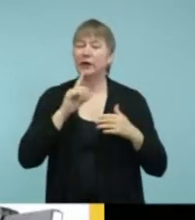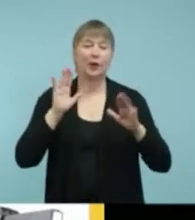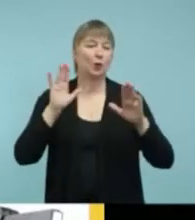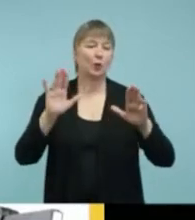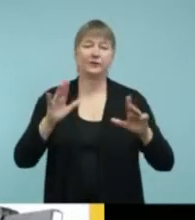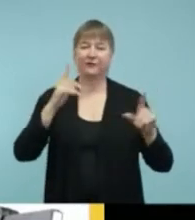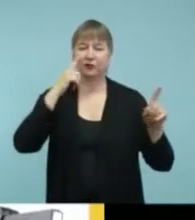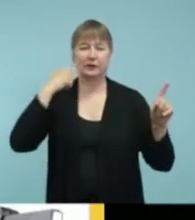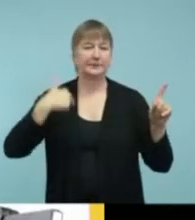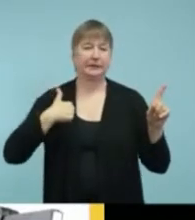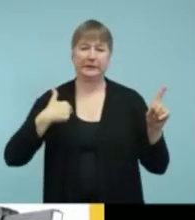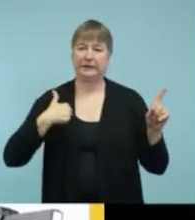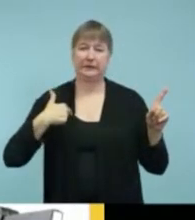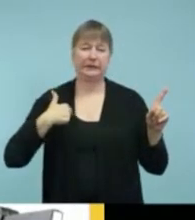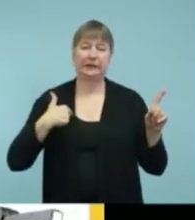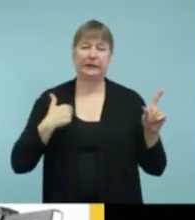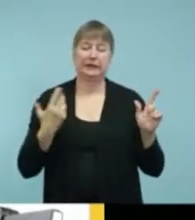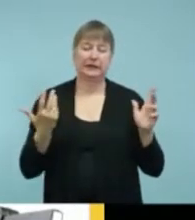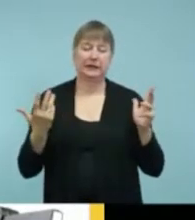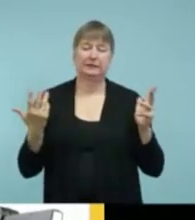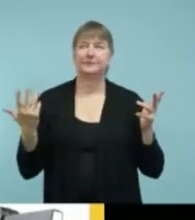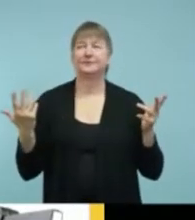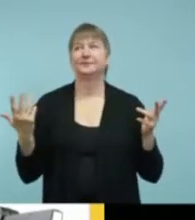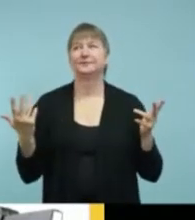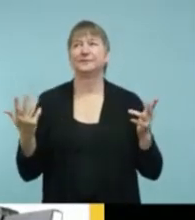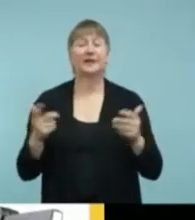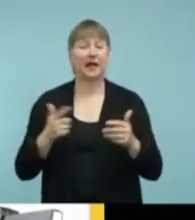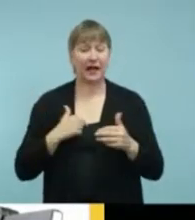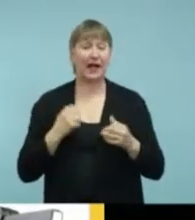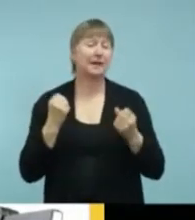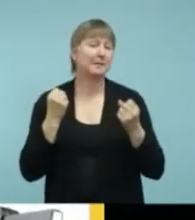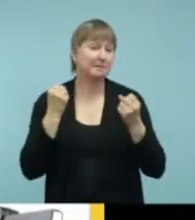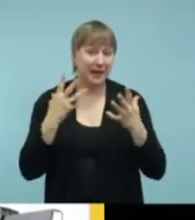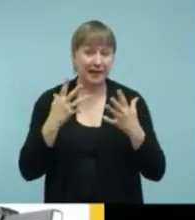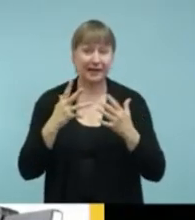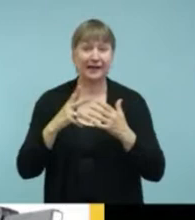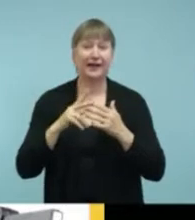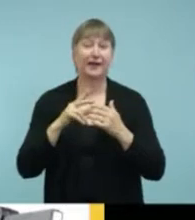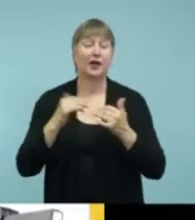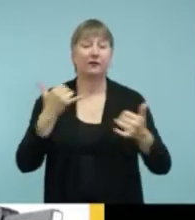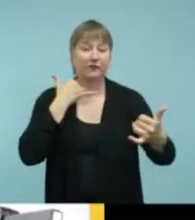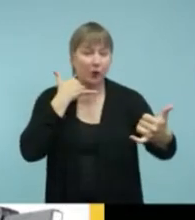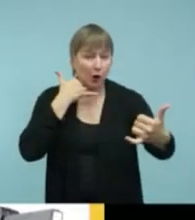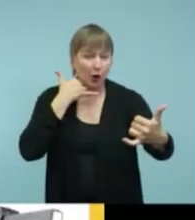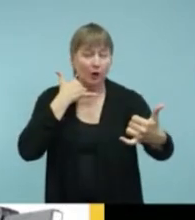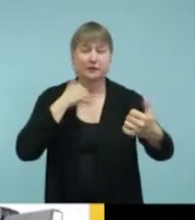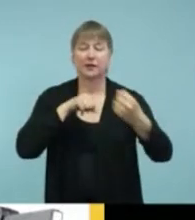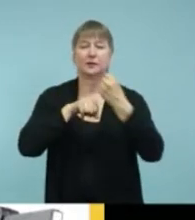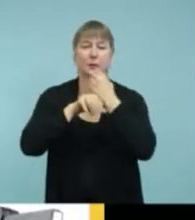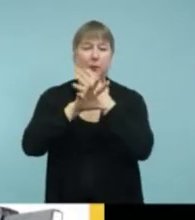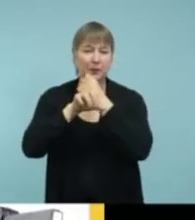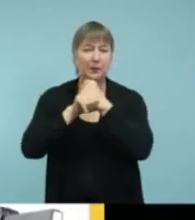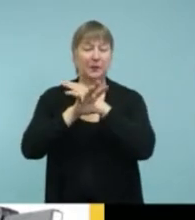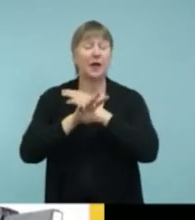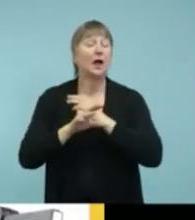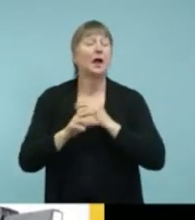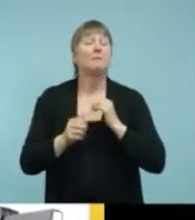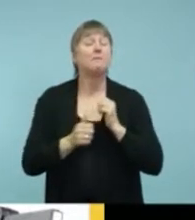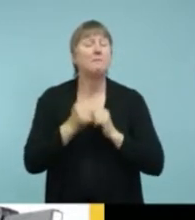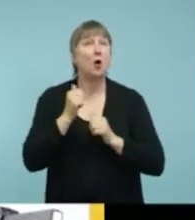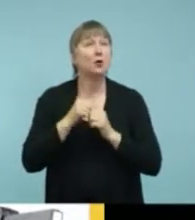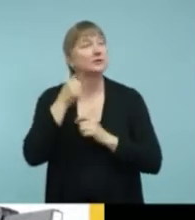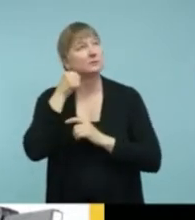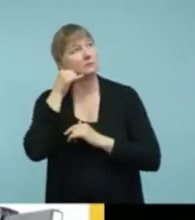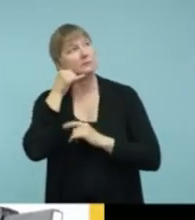as someone that, you know, I have a lot of conference calls that I participate in. And I do pretty well talking on the phone, but